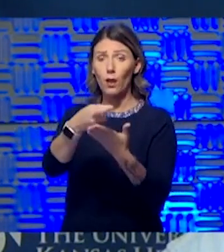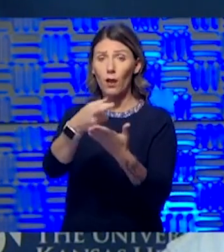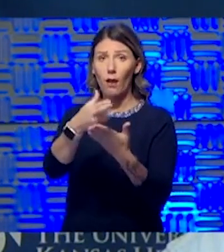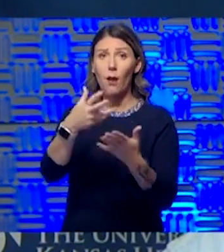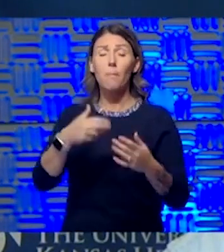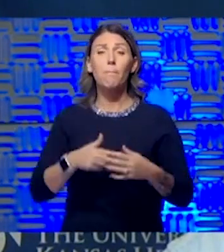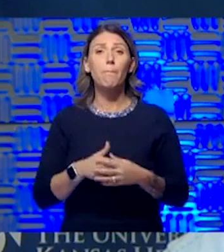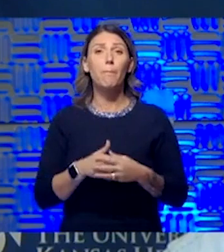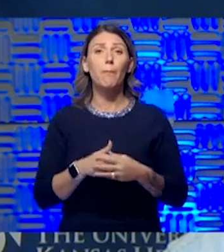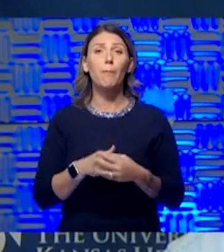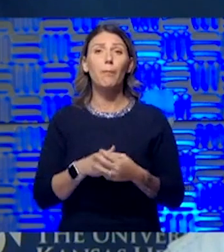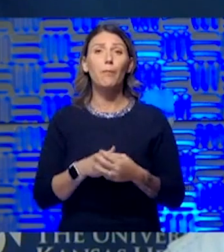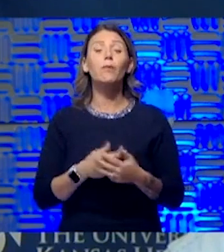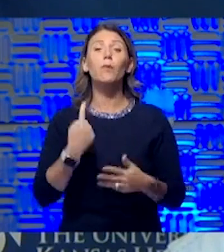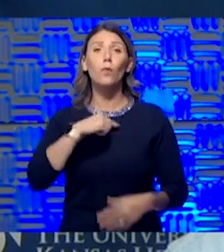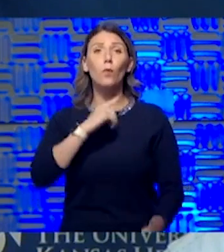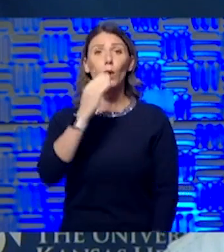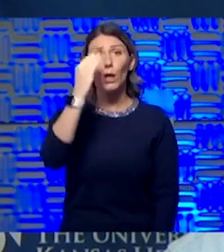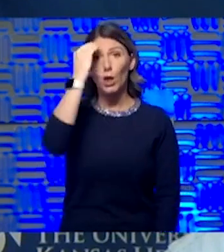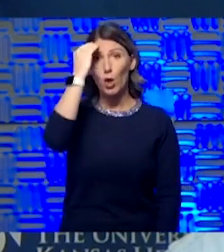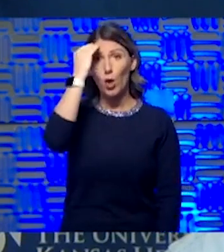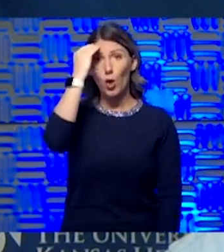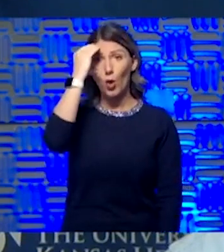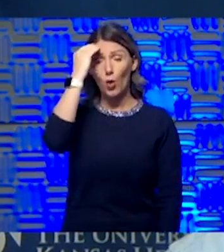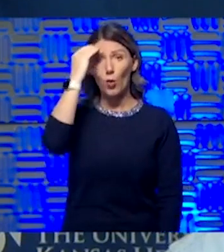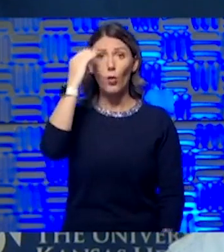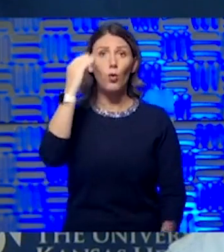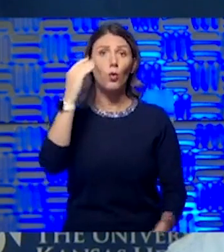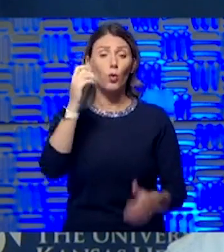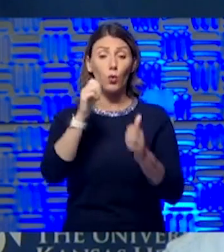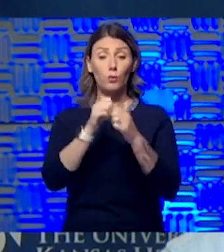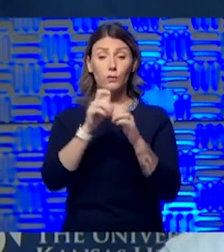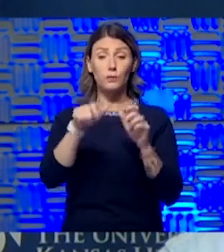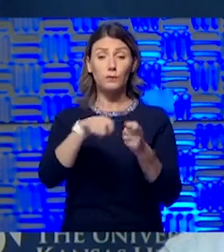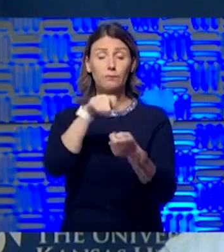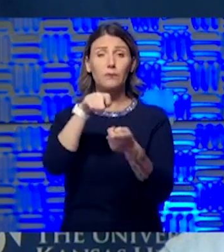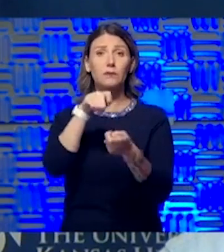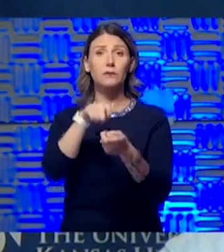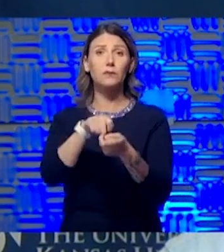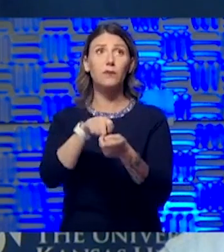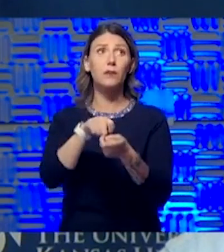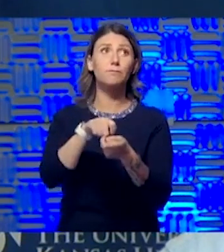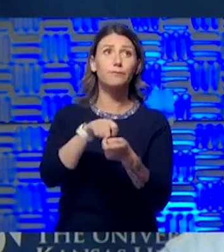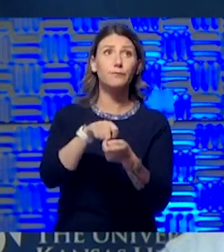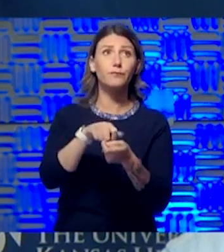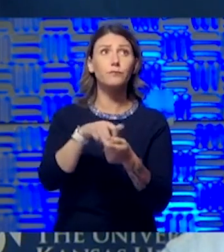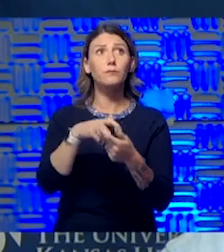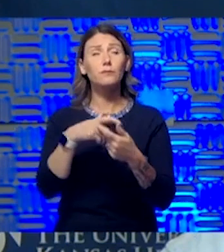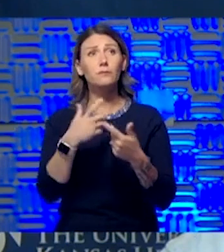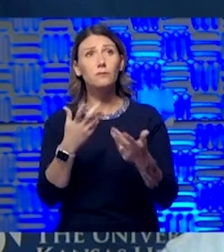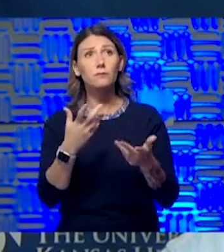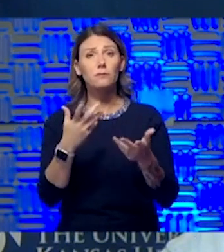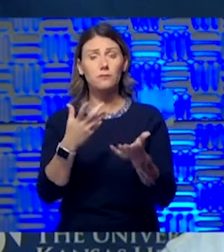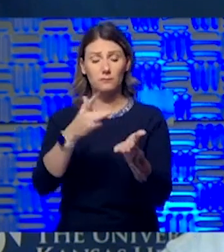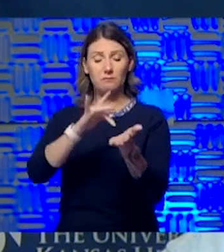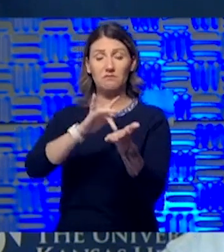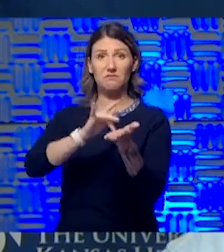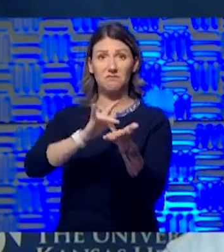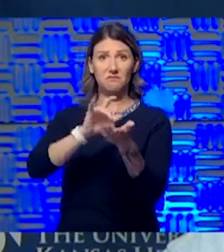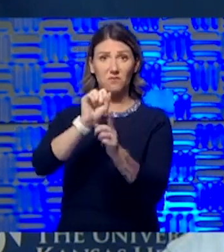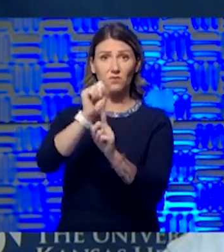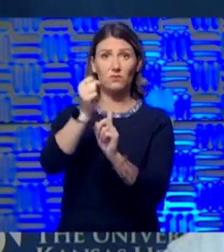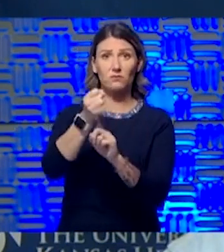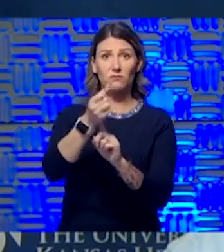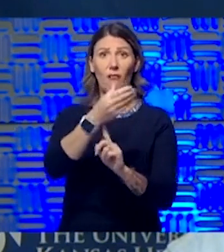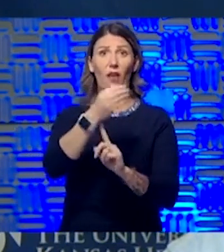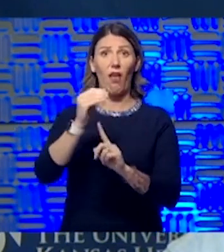we do know that with these particular medical conditions and comorbidities that are